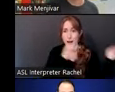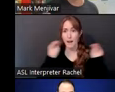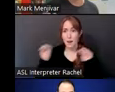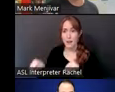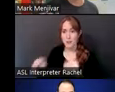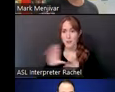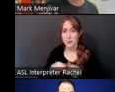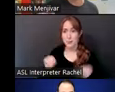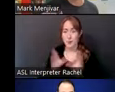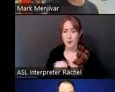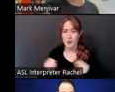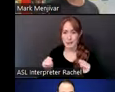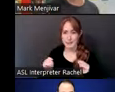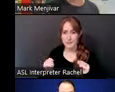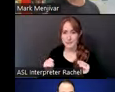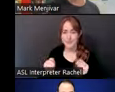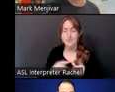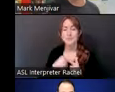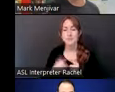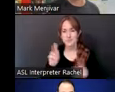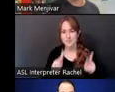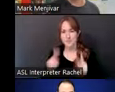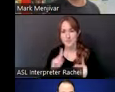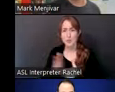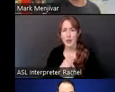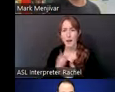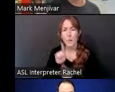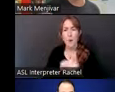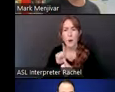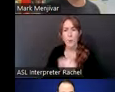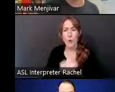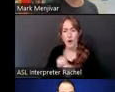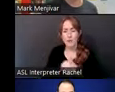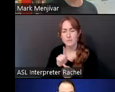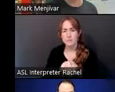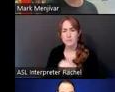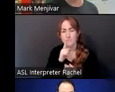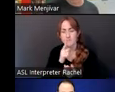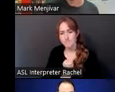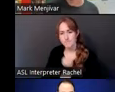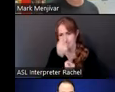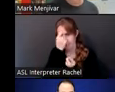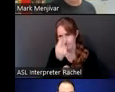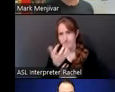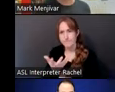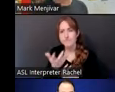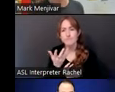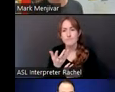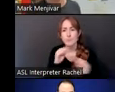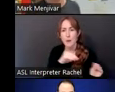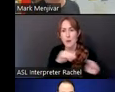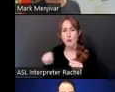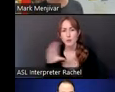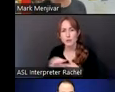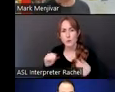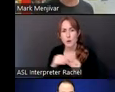there, and then we're able to share out one-on-one with people what those migration stories were. And then we came back